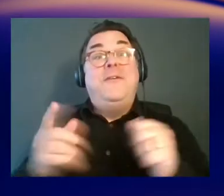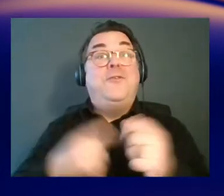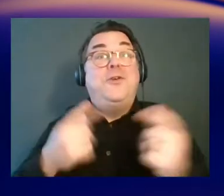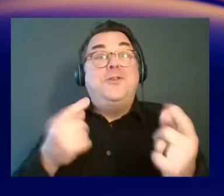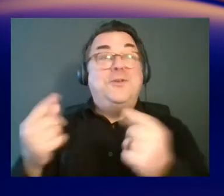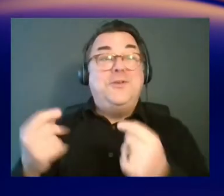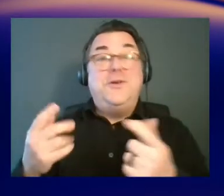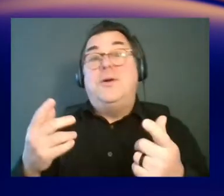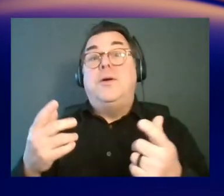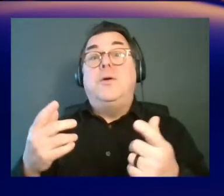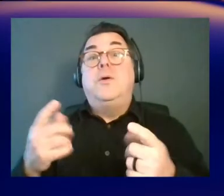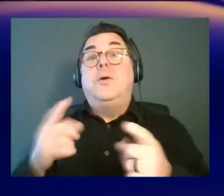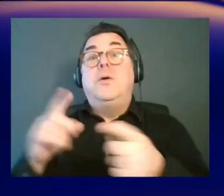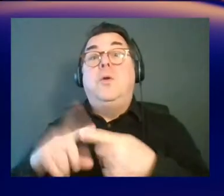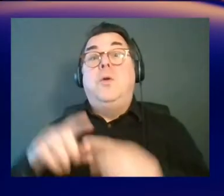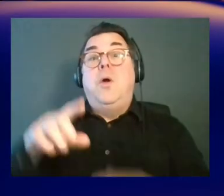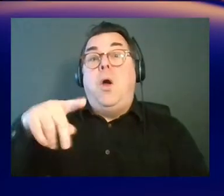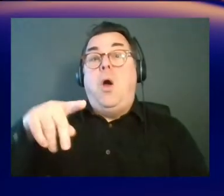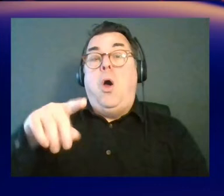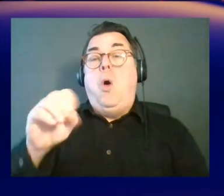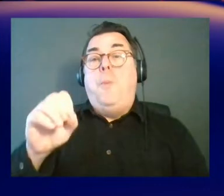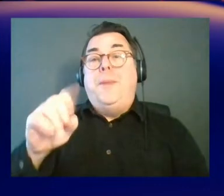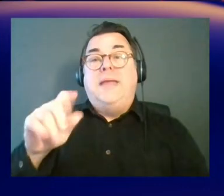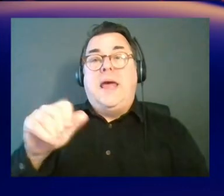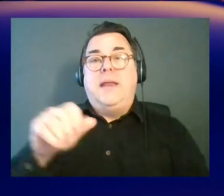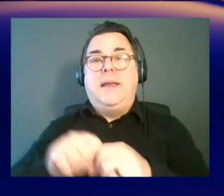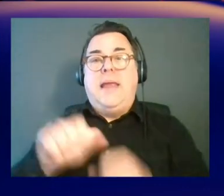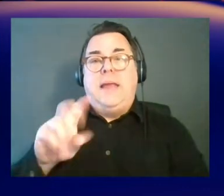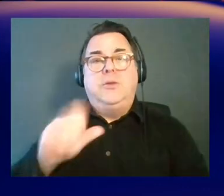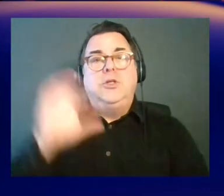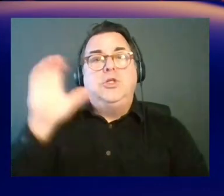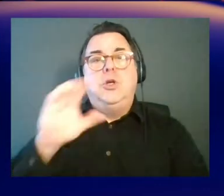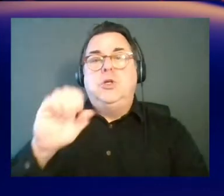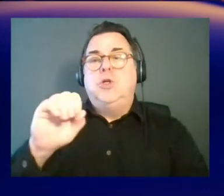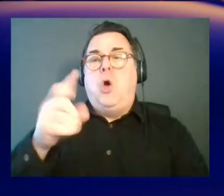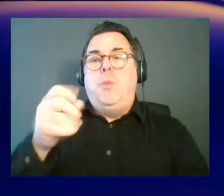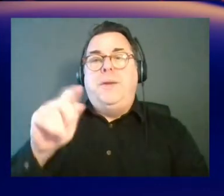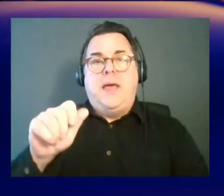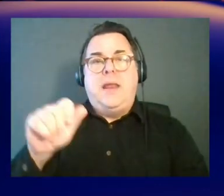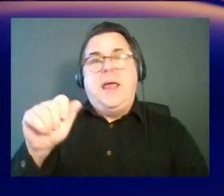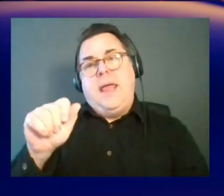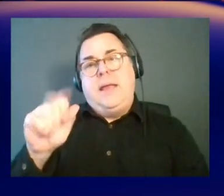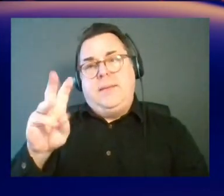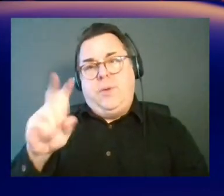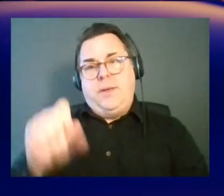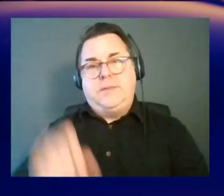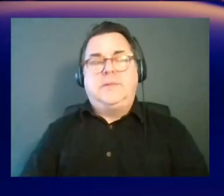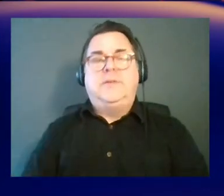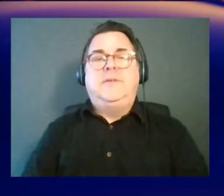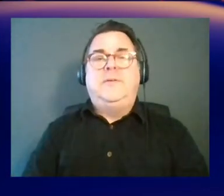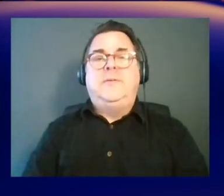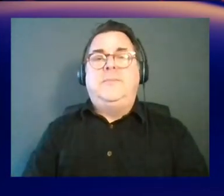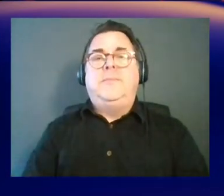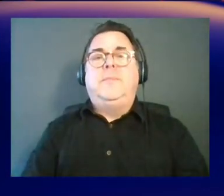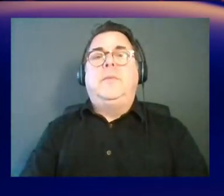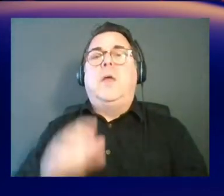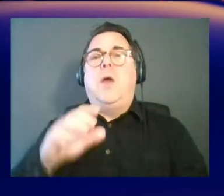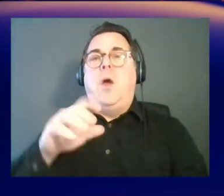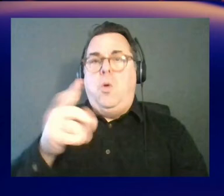we're going to head over to open data on AWS. Okay. if we just search, open data AWS, in- Open data